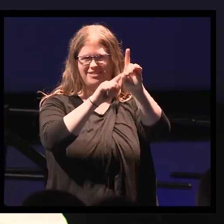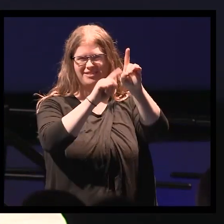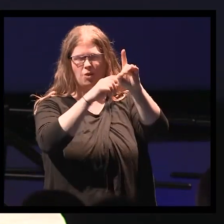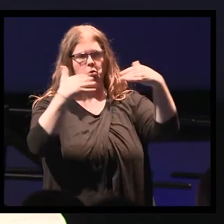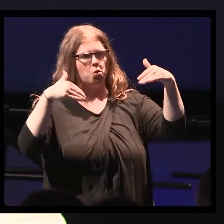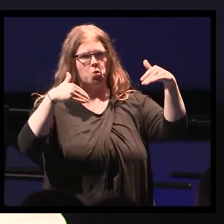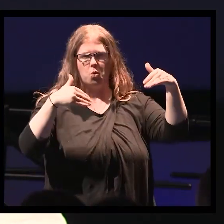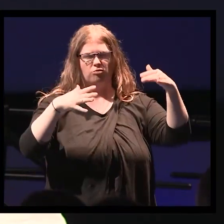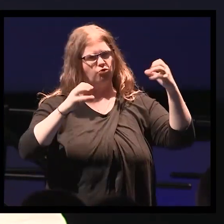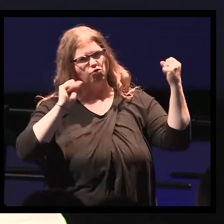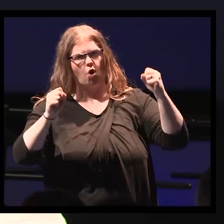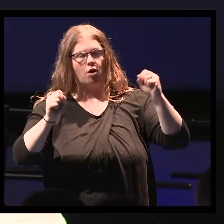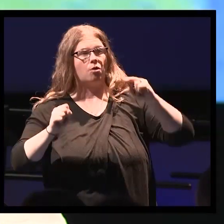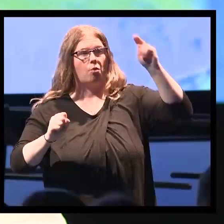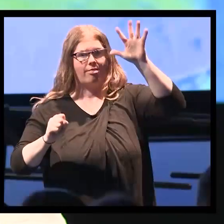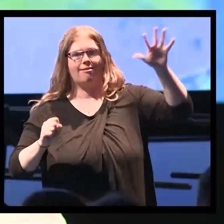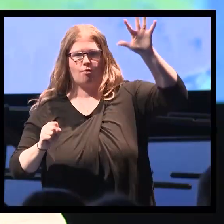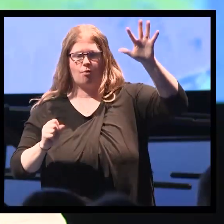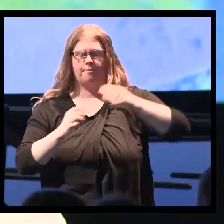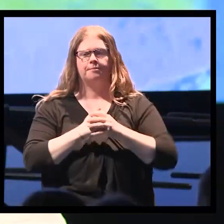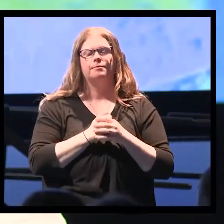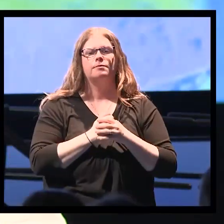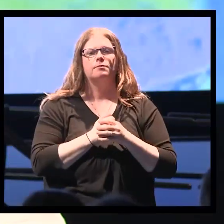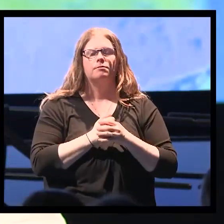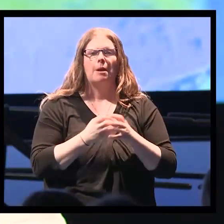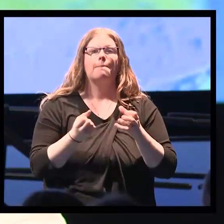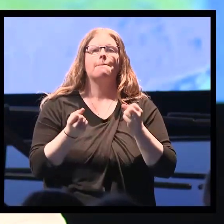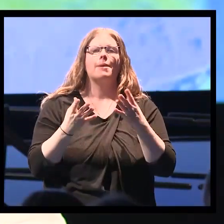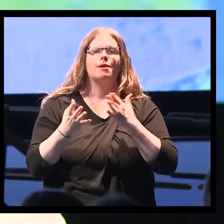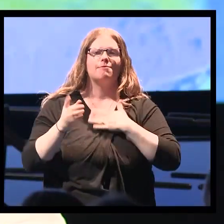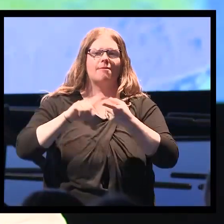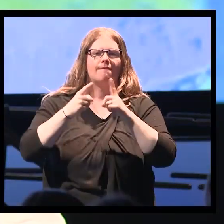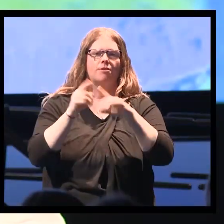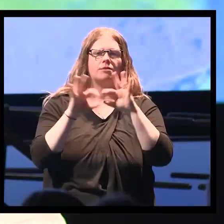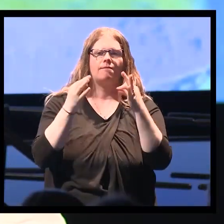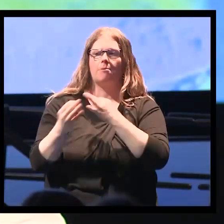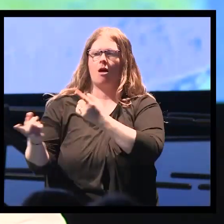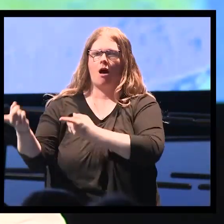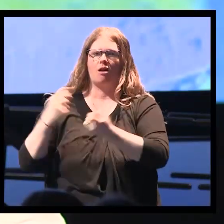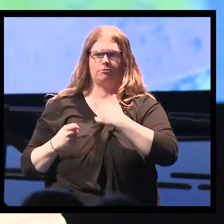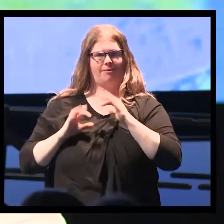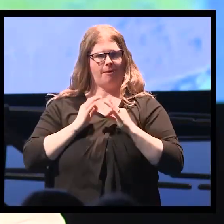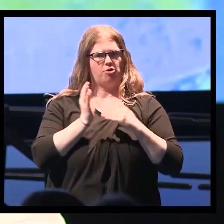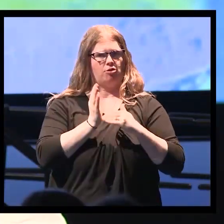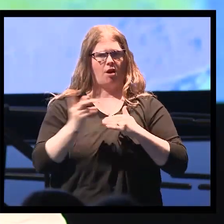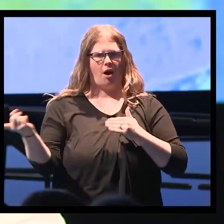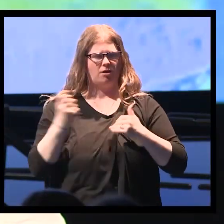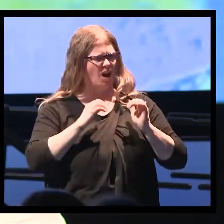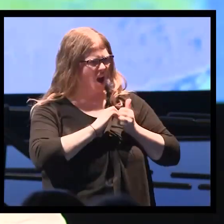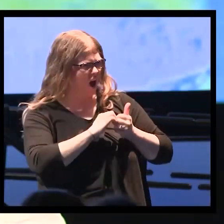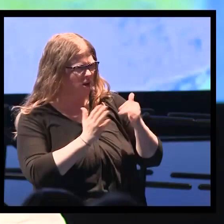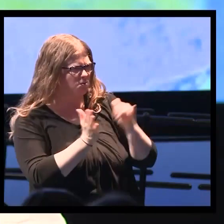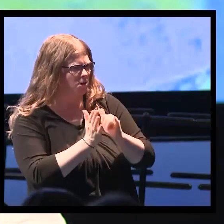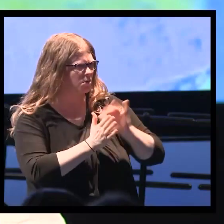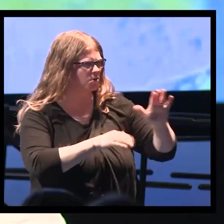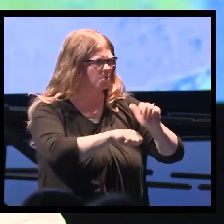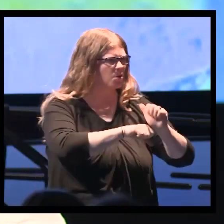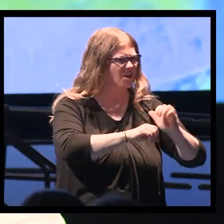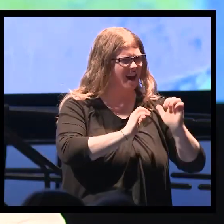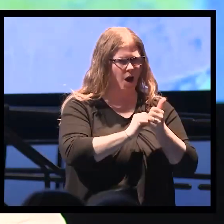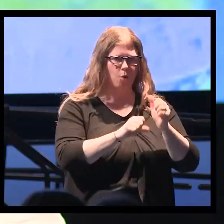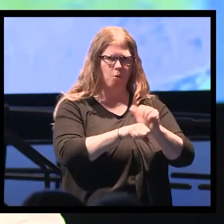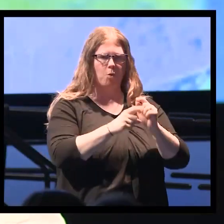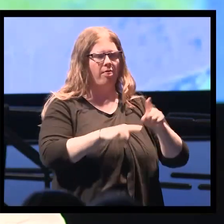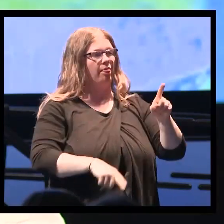I'm often asked as a physician, medicine physician by my friends and colleagues, how can you do with this work? How can you possibly work with this